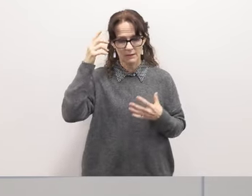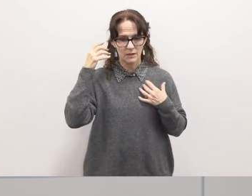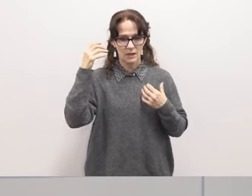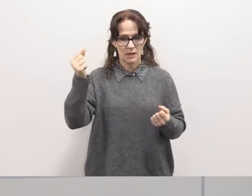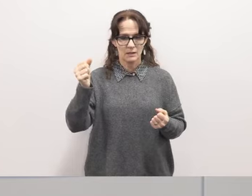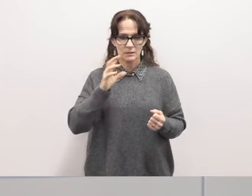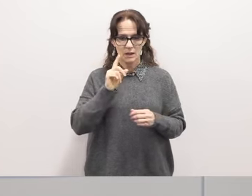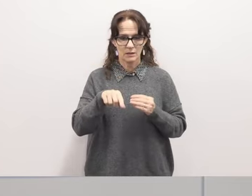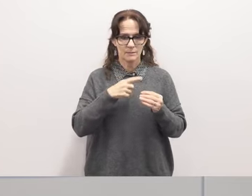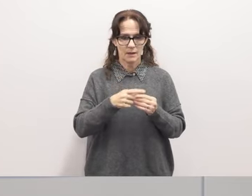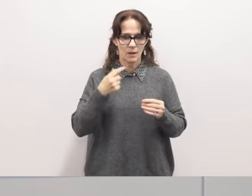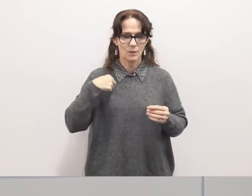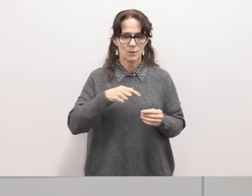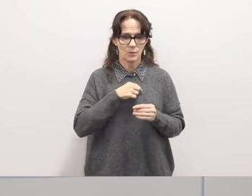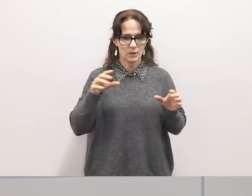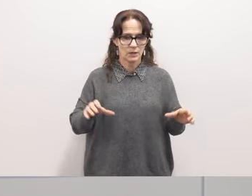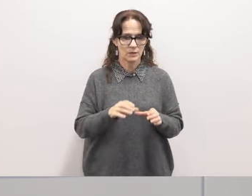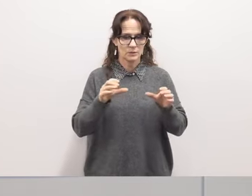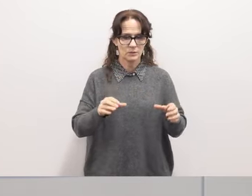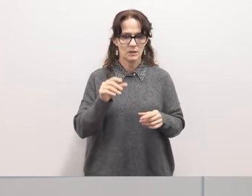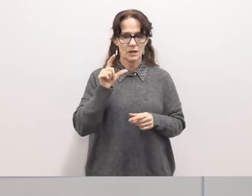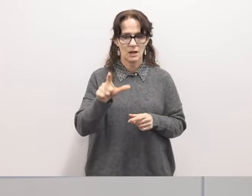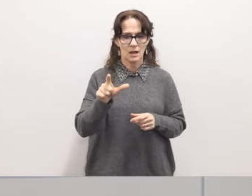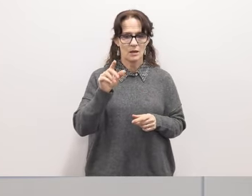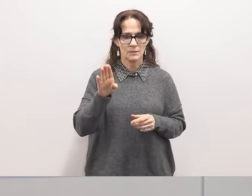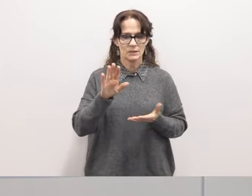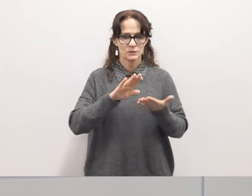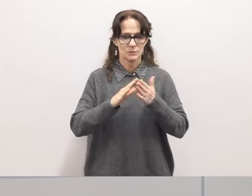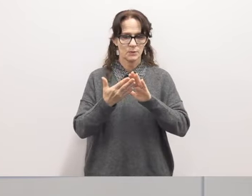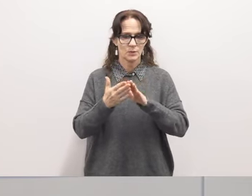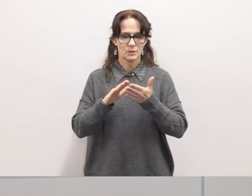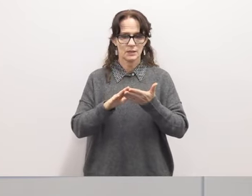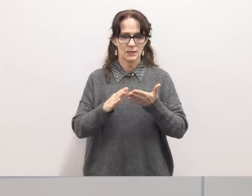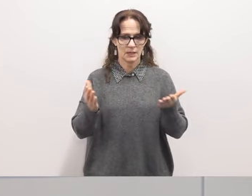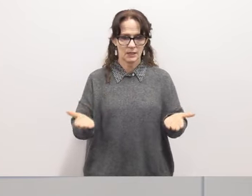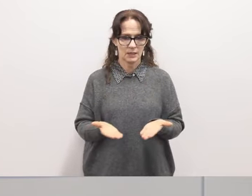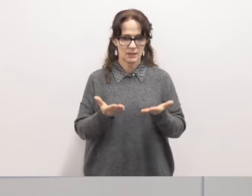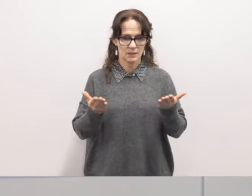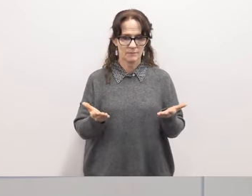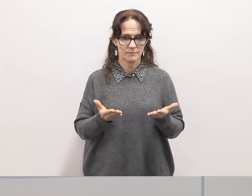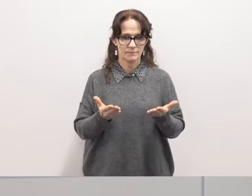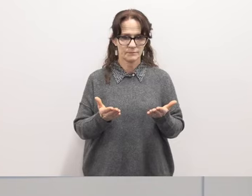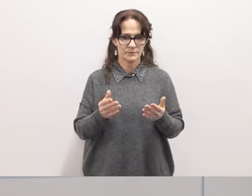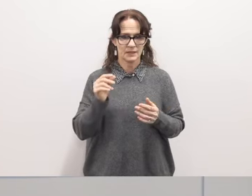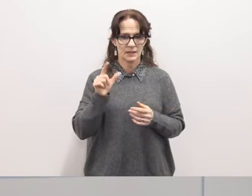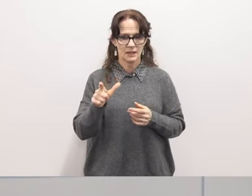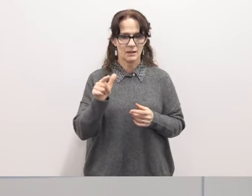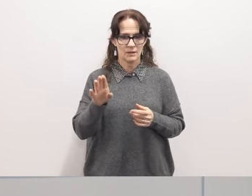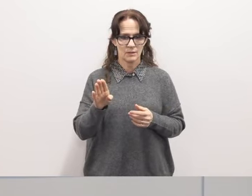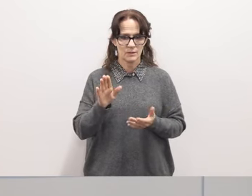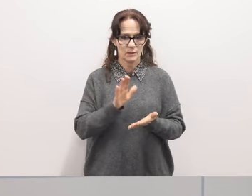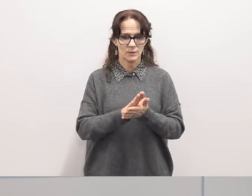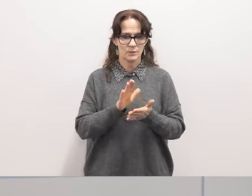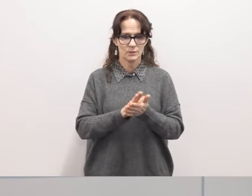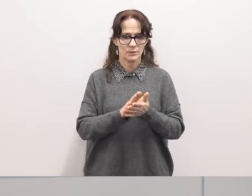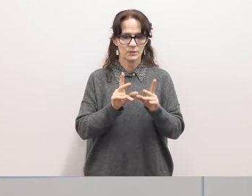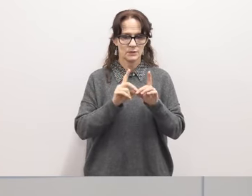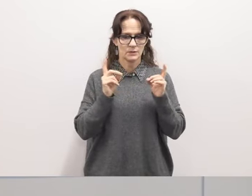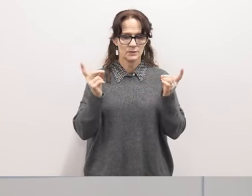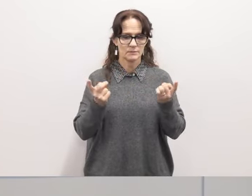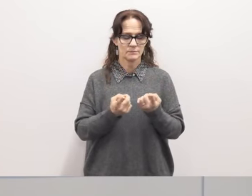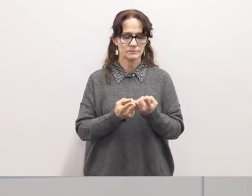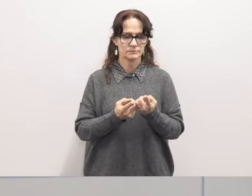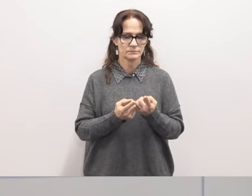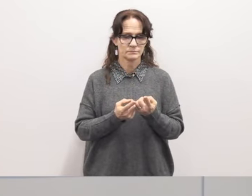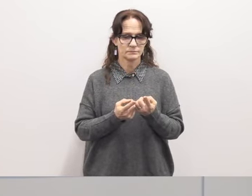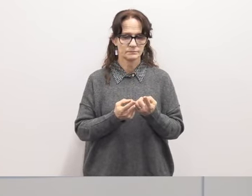talked about what we do here at the long beach community uh at the long beach school unified school district